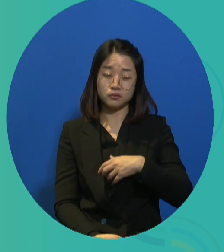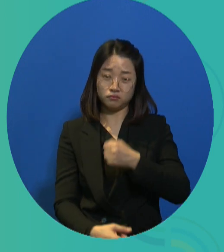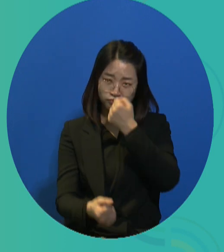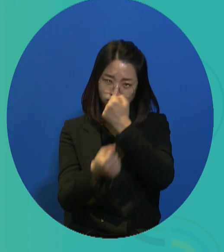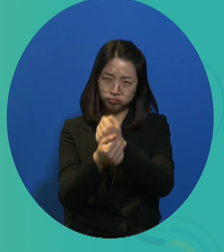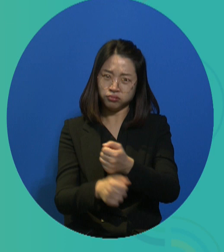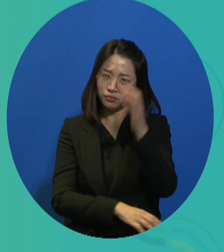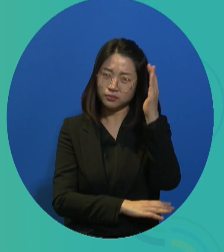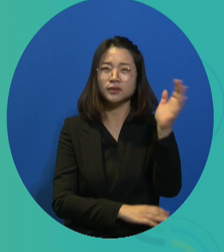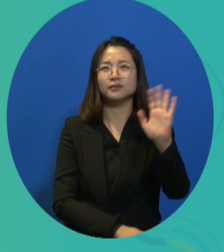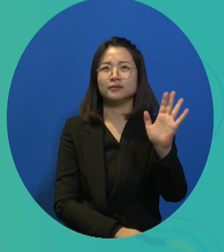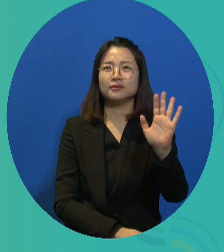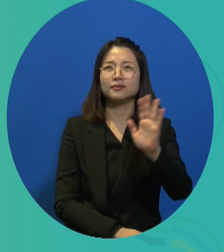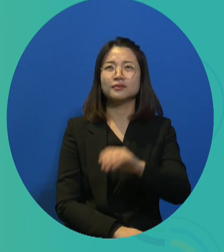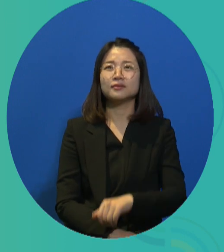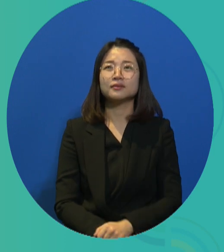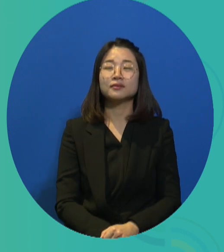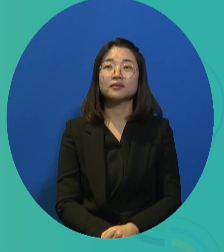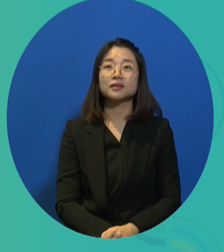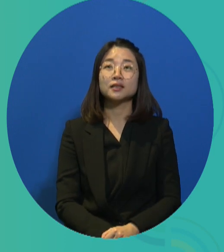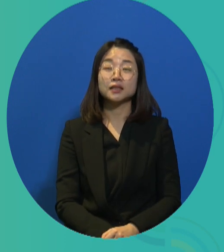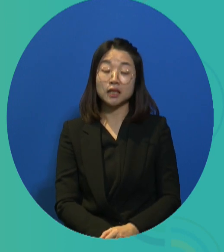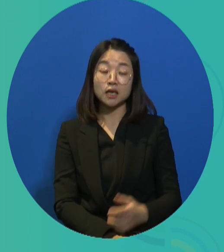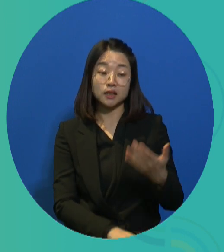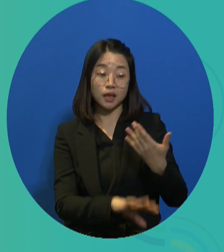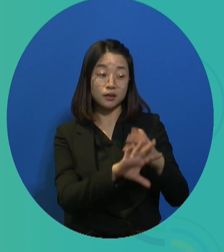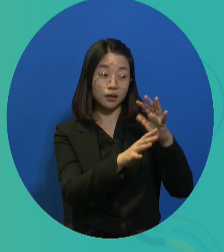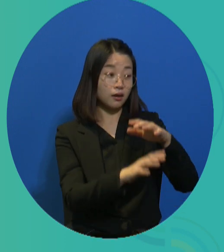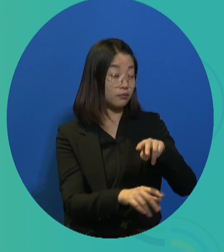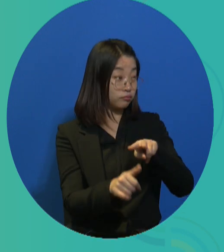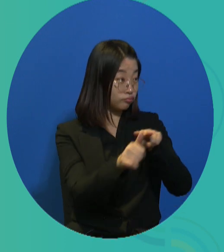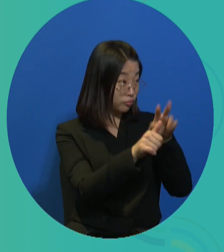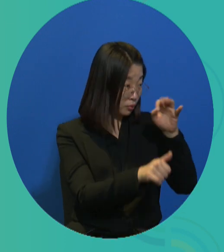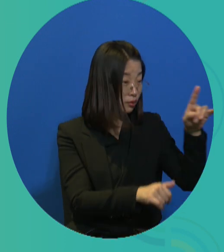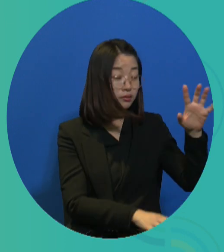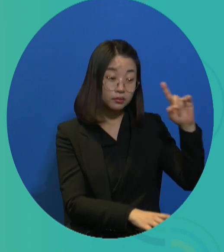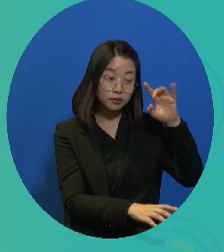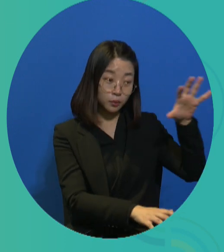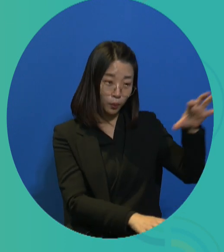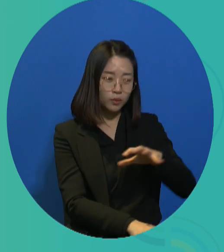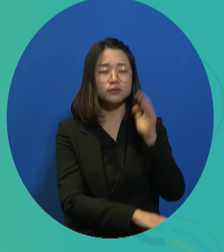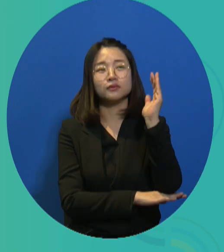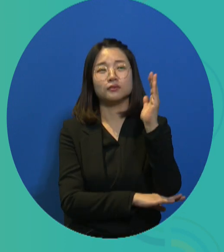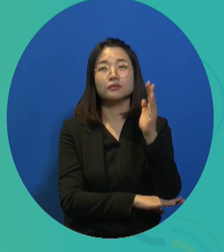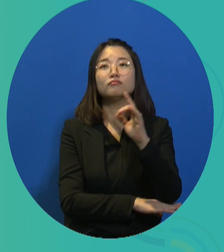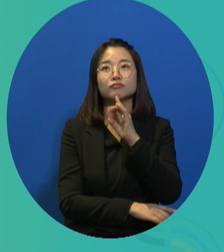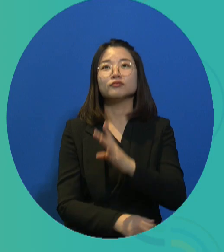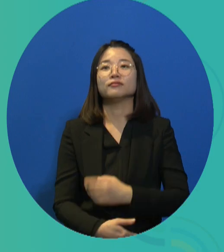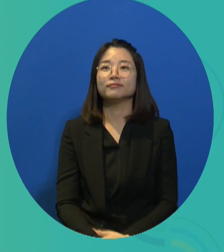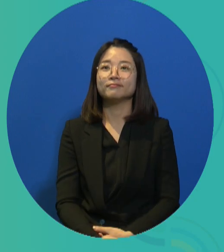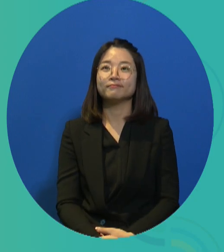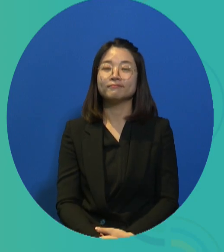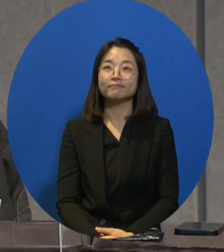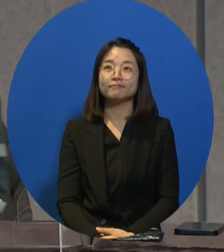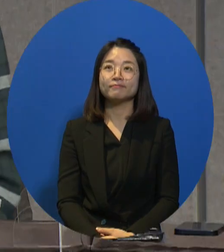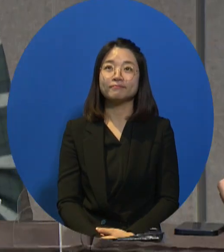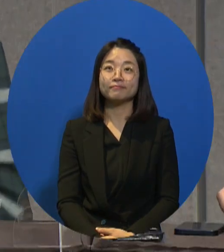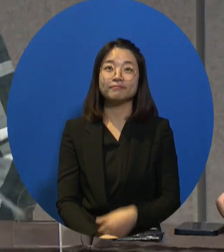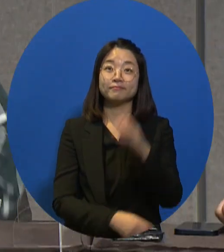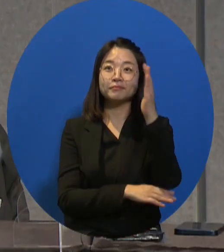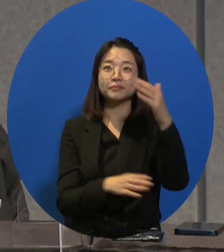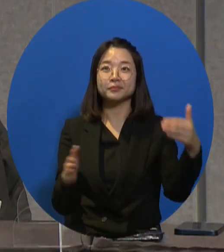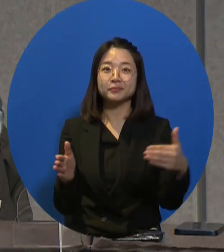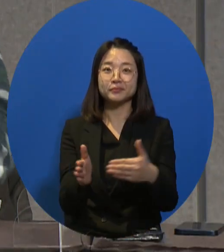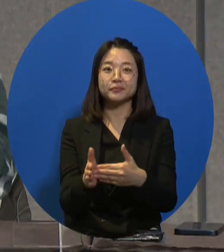this kind of argument is not groundless or baseless. It is founded on this actual discourse and academic discourse.